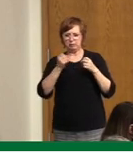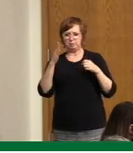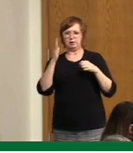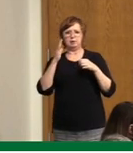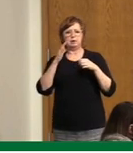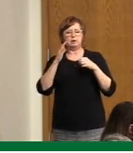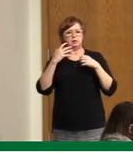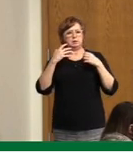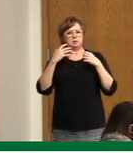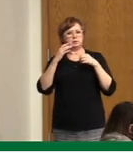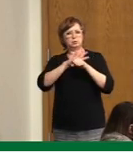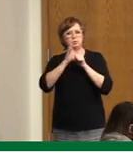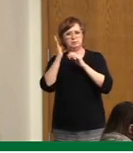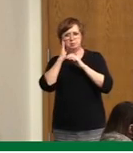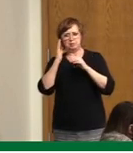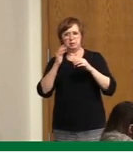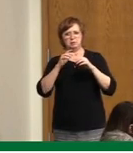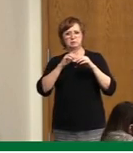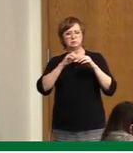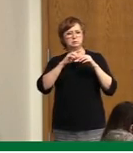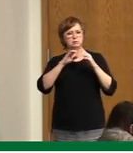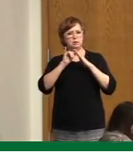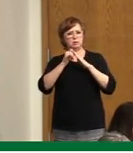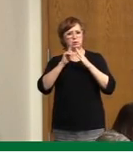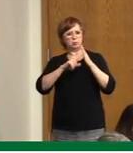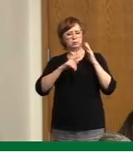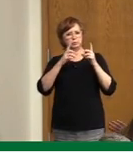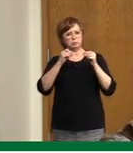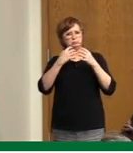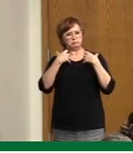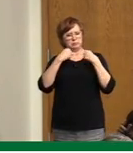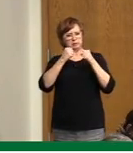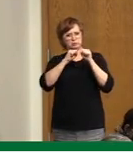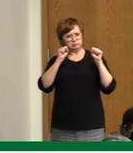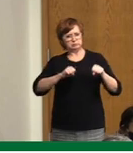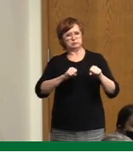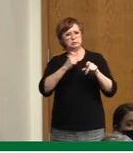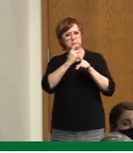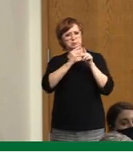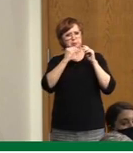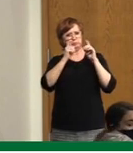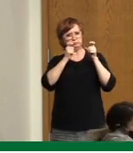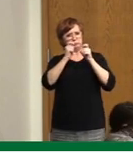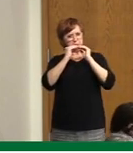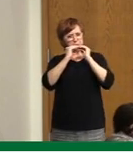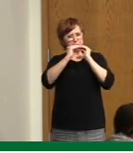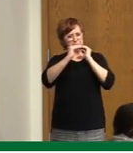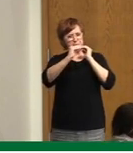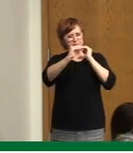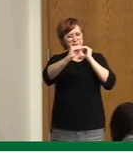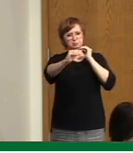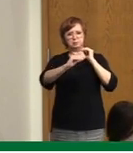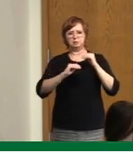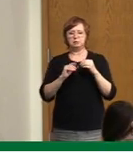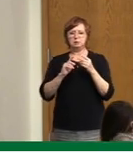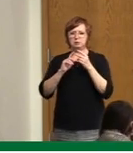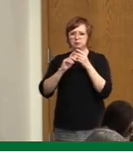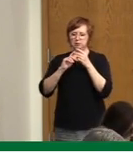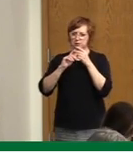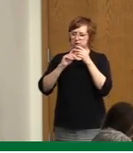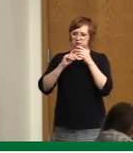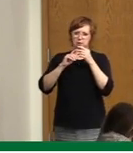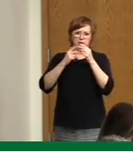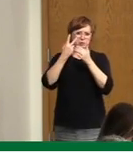of course, not exceeding the health system's capacity to care for both COVID-19 and non-COVID-19 patients. And we have to look at the long-term,